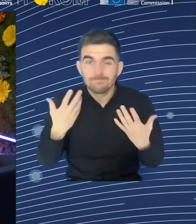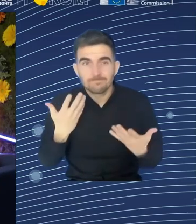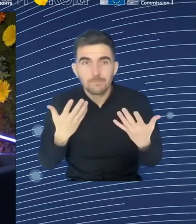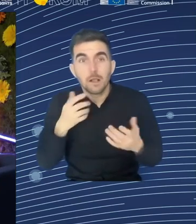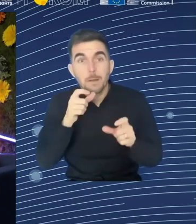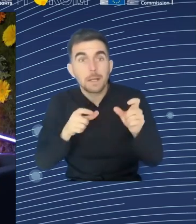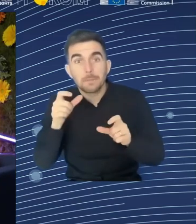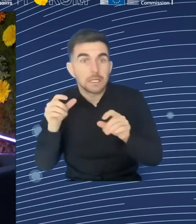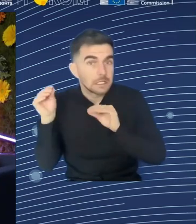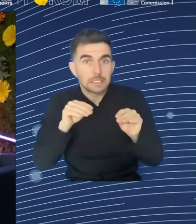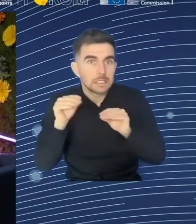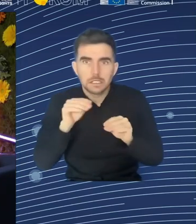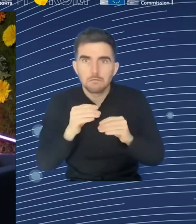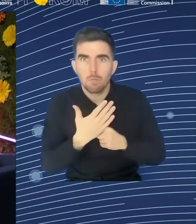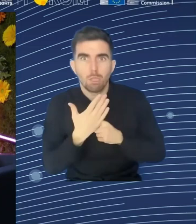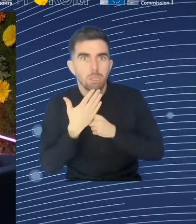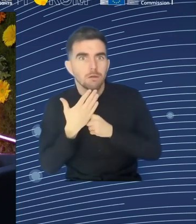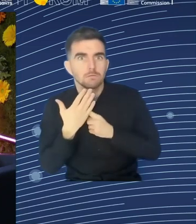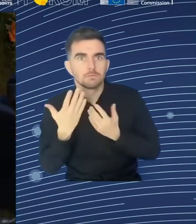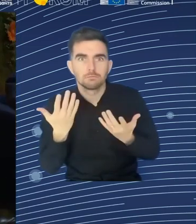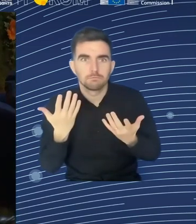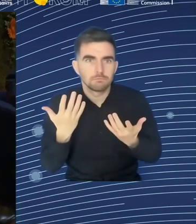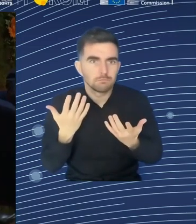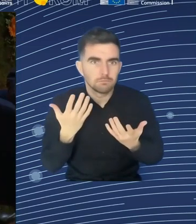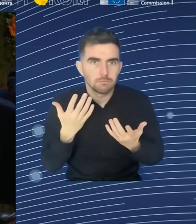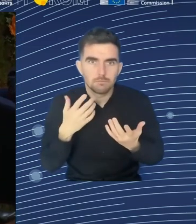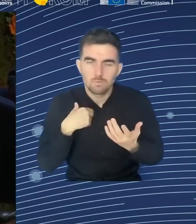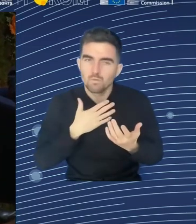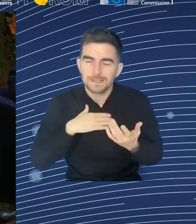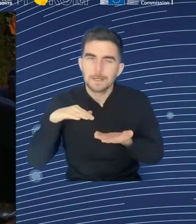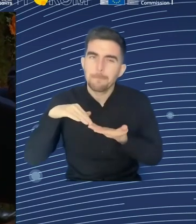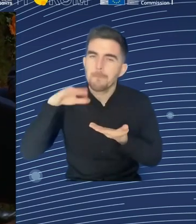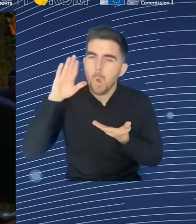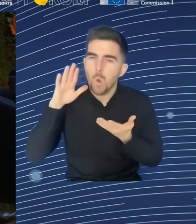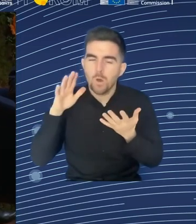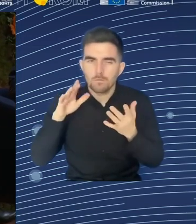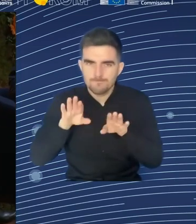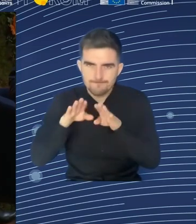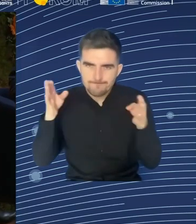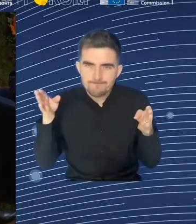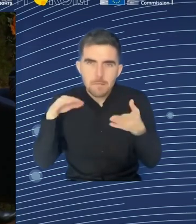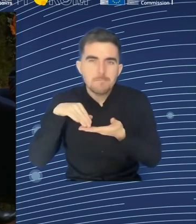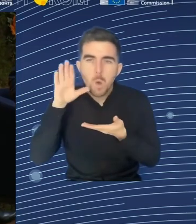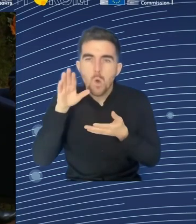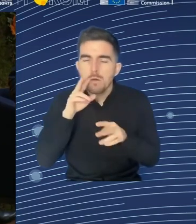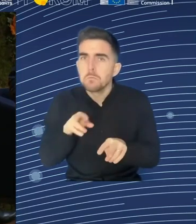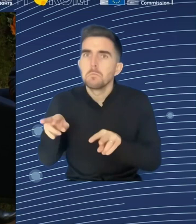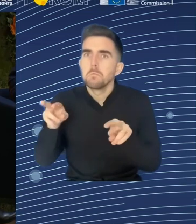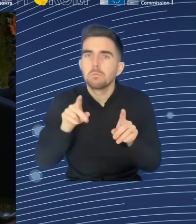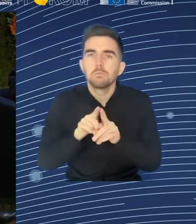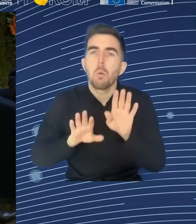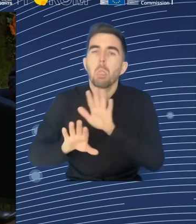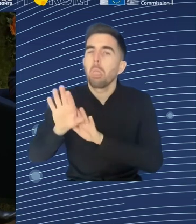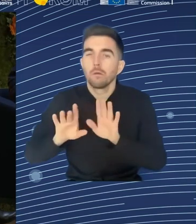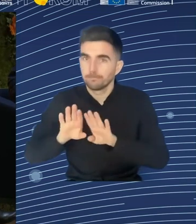there are fewer and fewer people that work and pay taxes in this context to the extent that